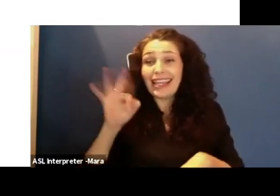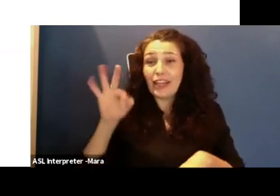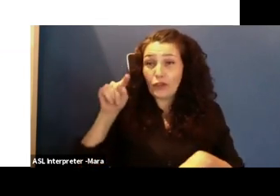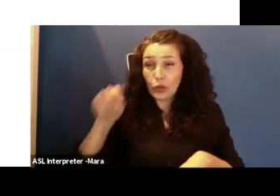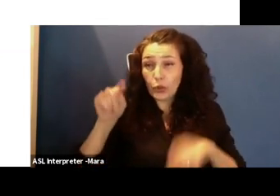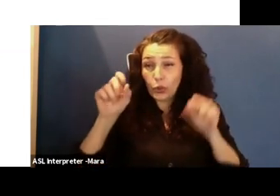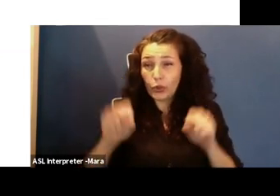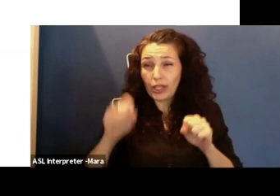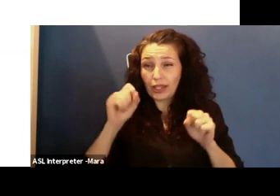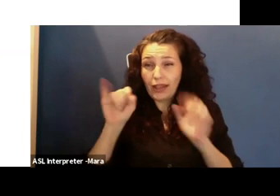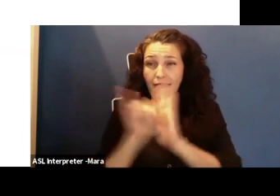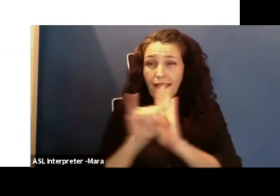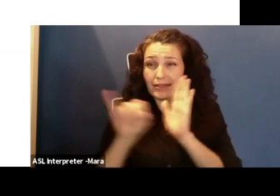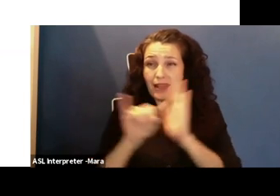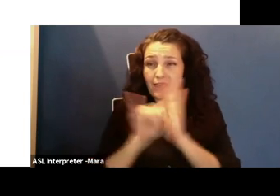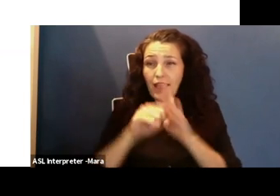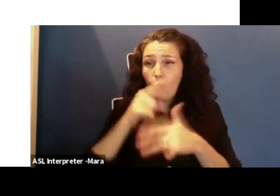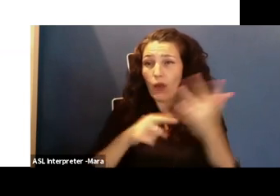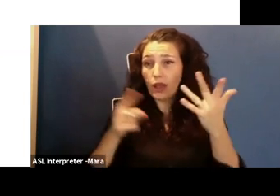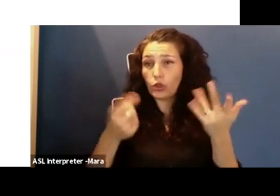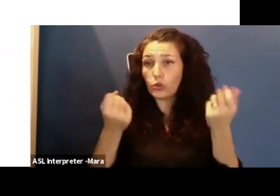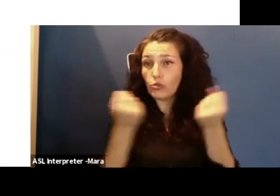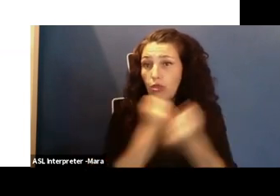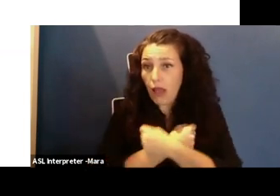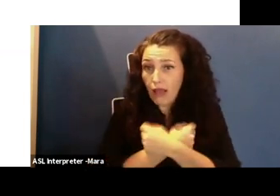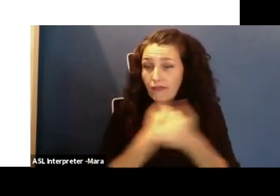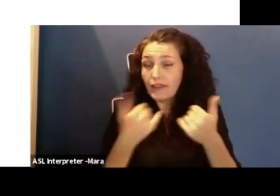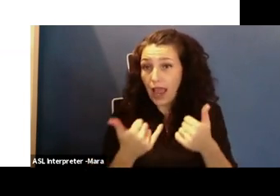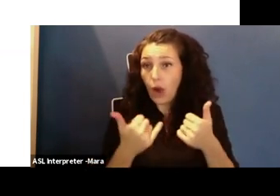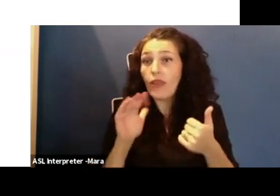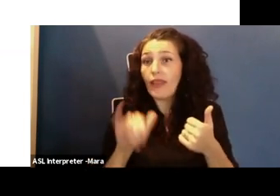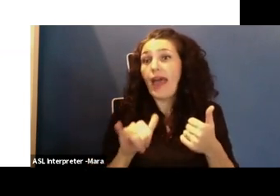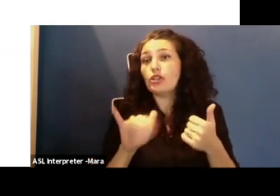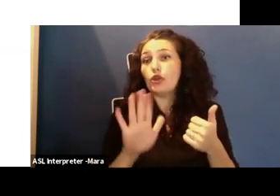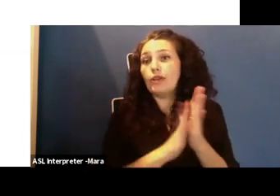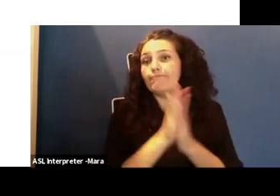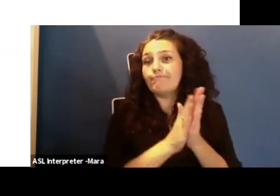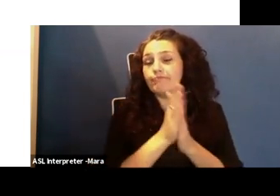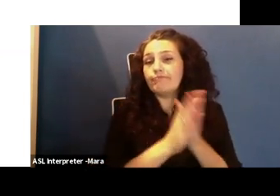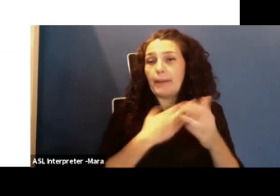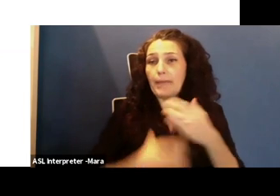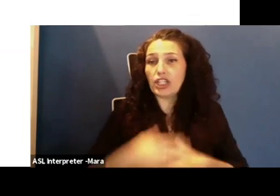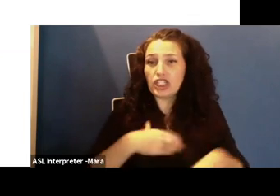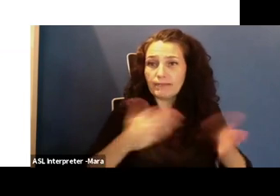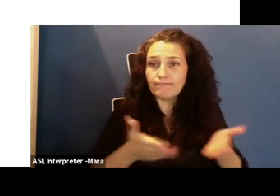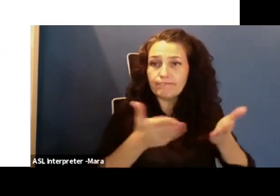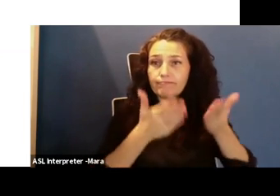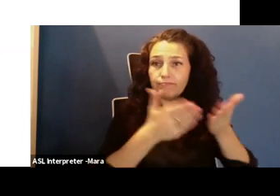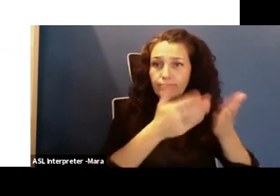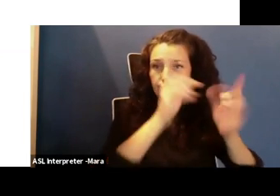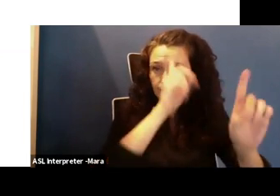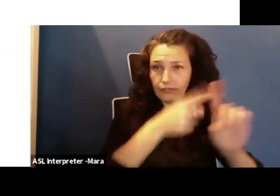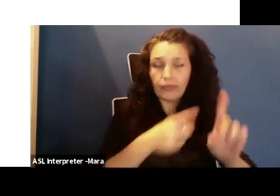passion, and sometimes it can lead into your purpose. Then also, if you're able to volunteer or sign up to gain exposure,